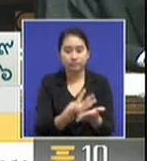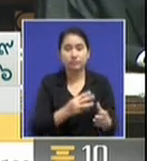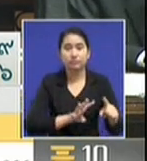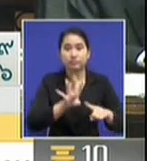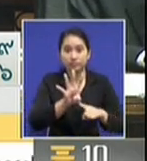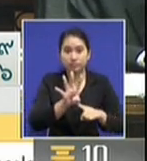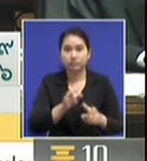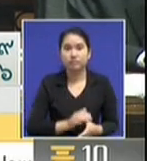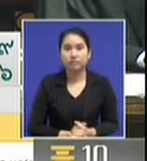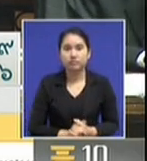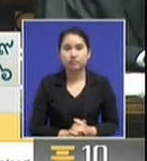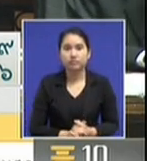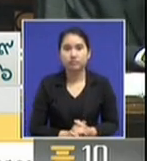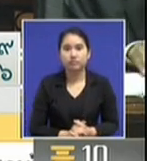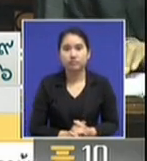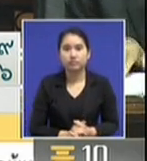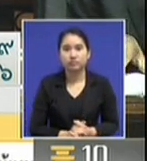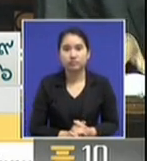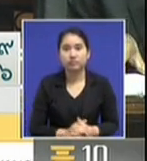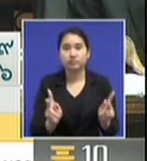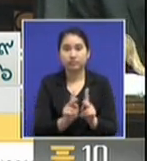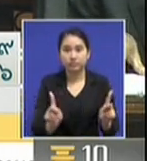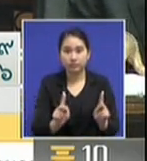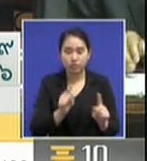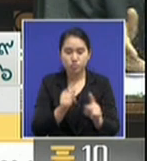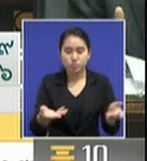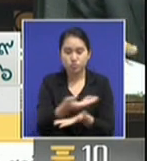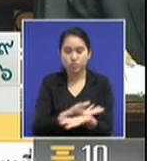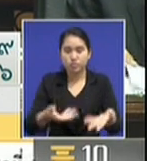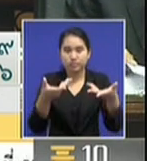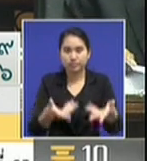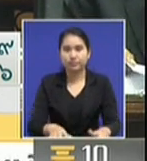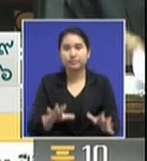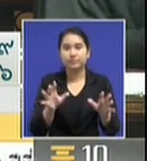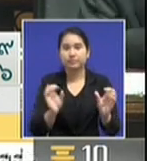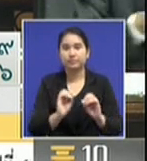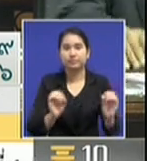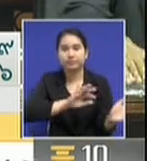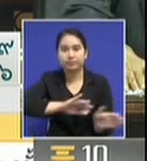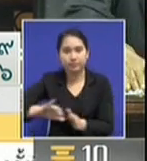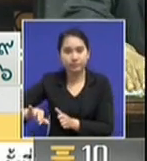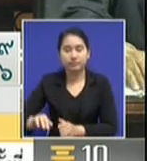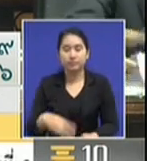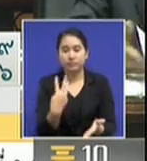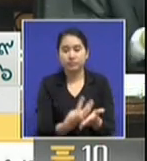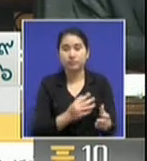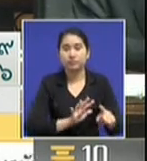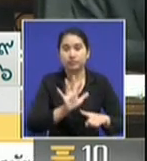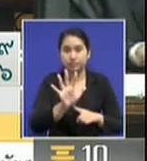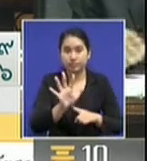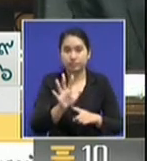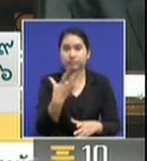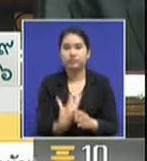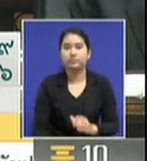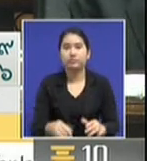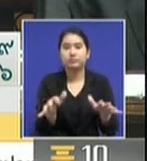and right now, perhaps the voting for the new Prime Minister will be happening soon. And is it still conclusive that the